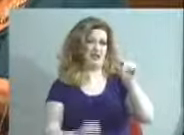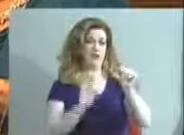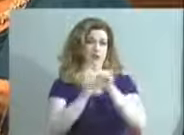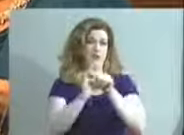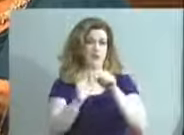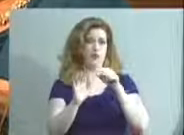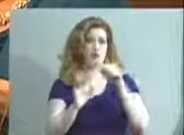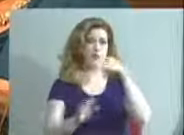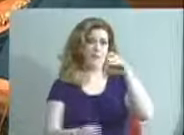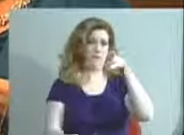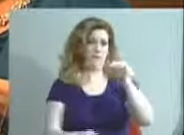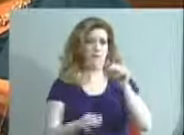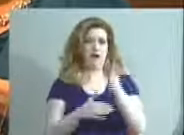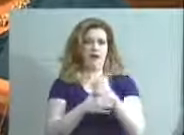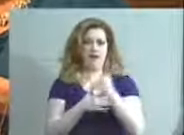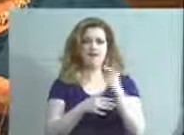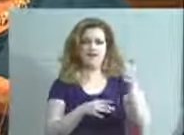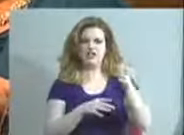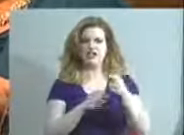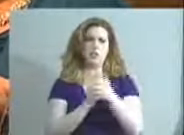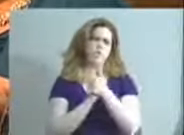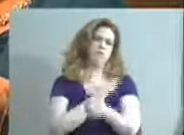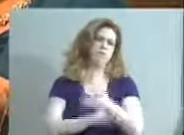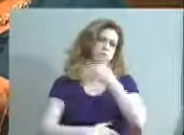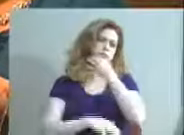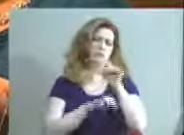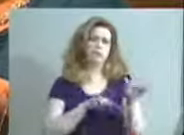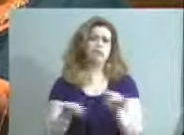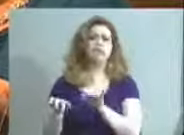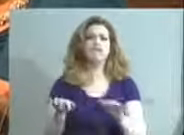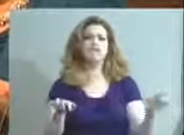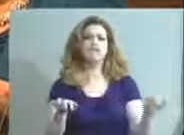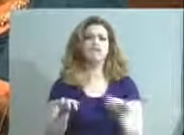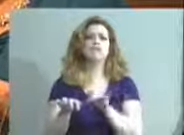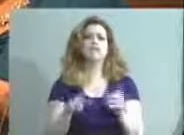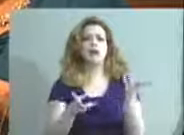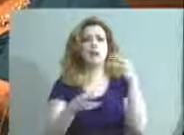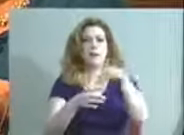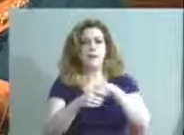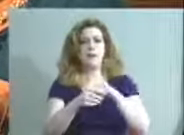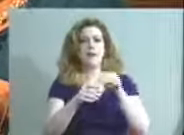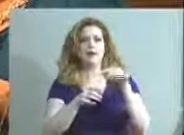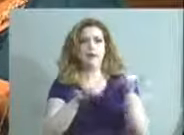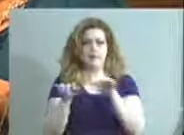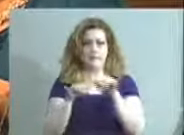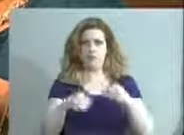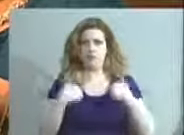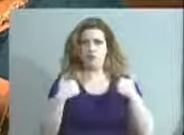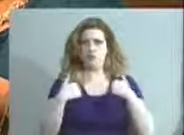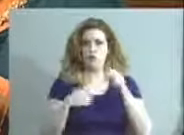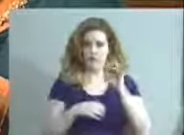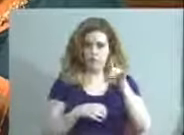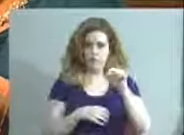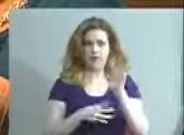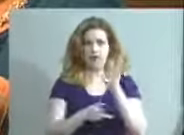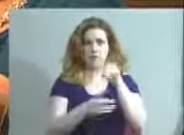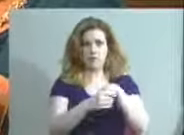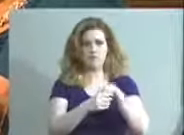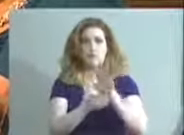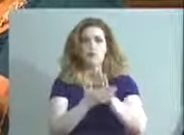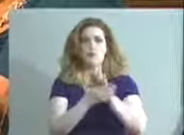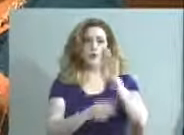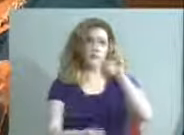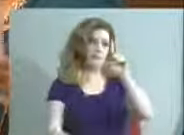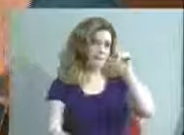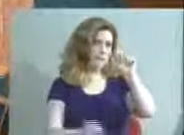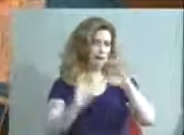she is an accomplished pianist and as part of the youth performing arts piano magnet is a member of her school beta club and